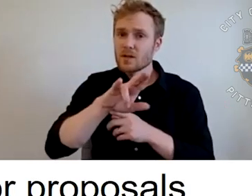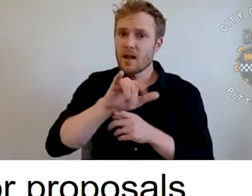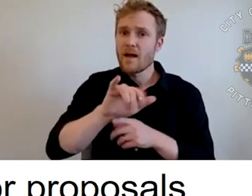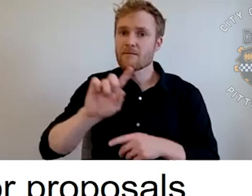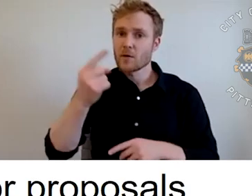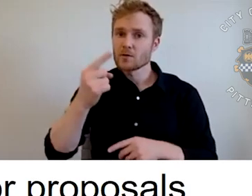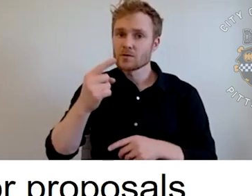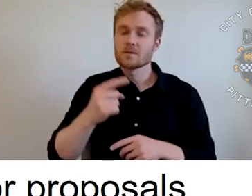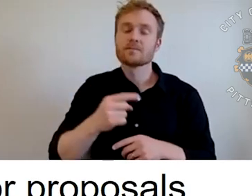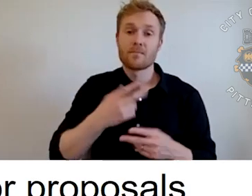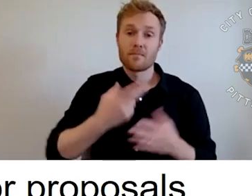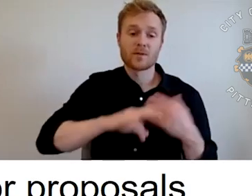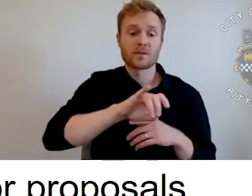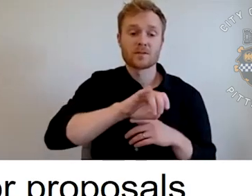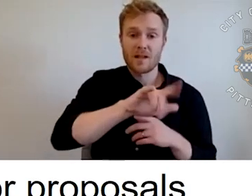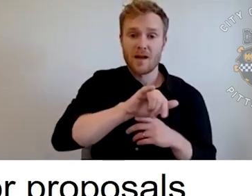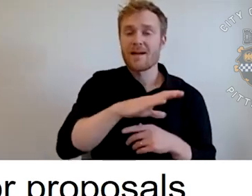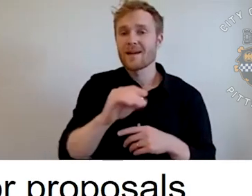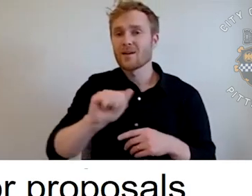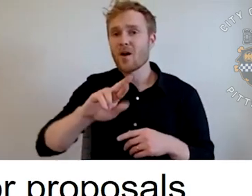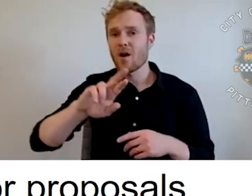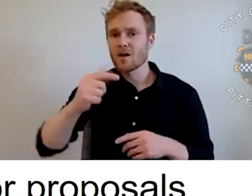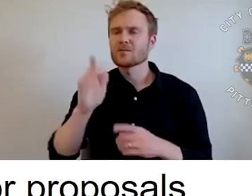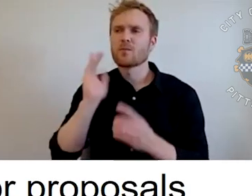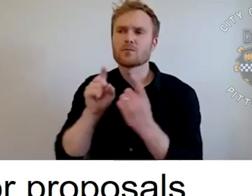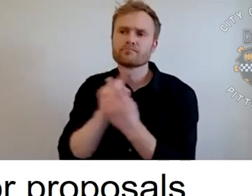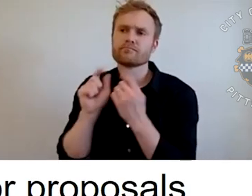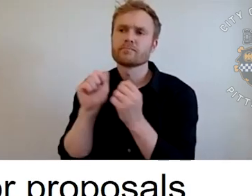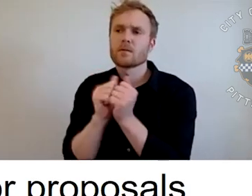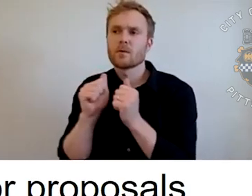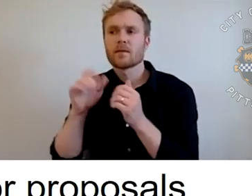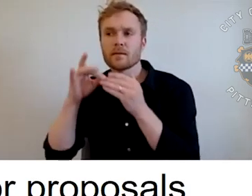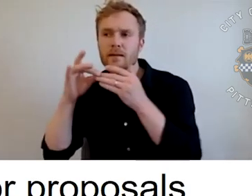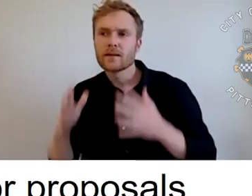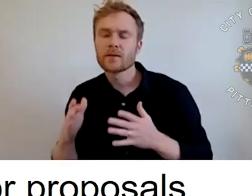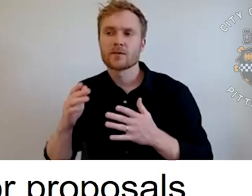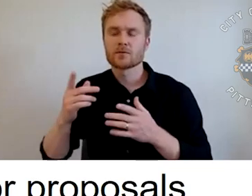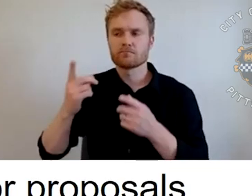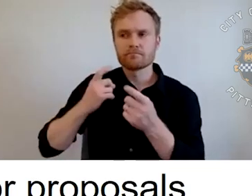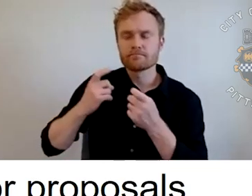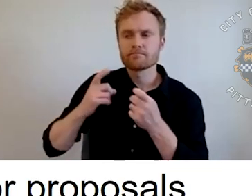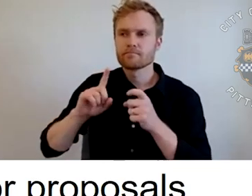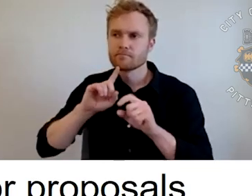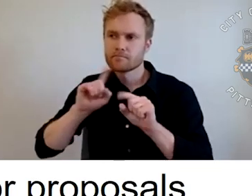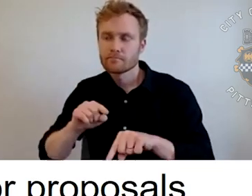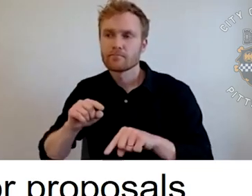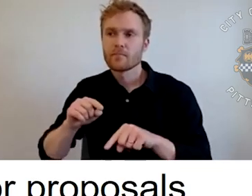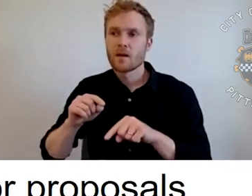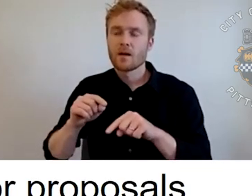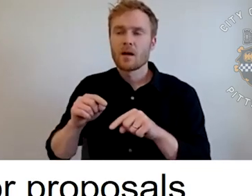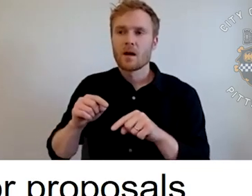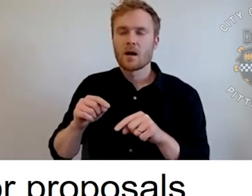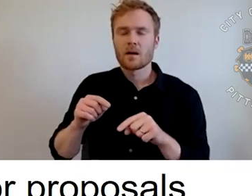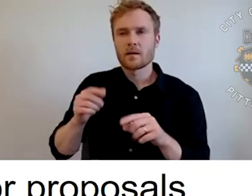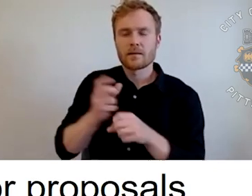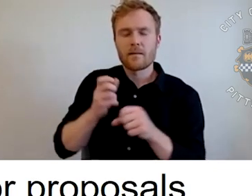lot of time meeting with department leadership and project managers to ask questions about the proposals that were submitted, get some additional context on maybe